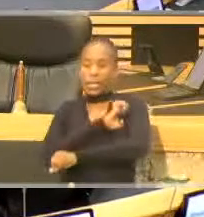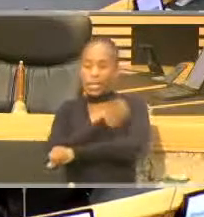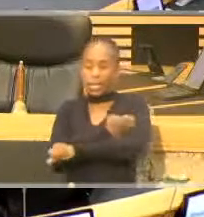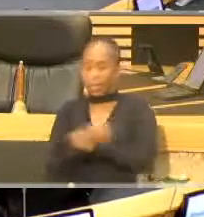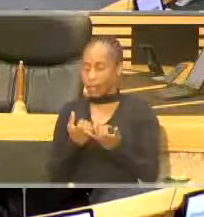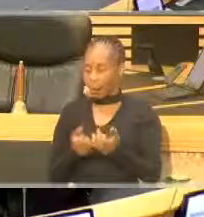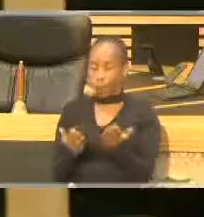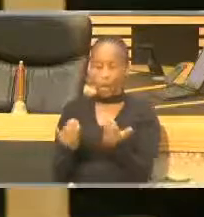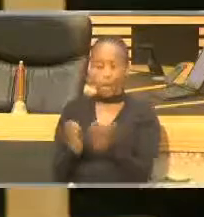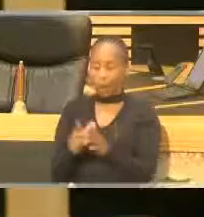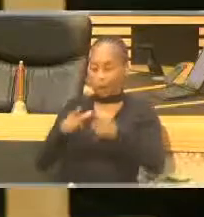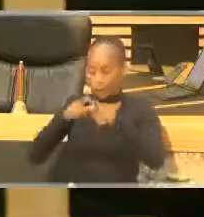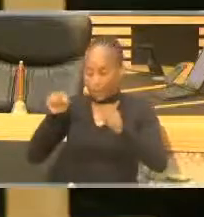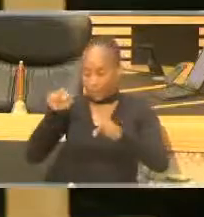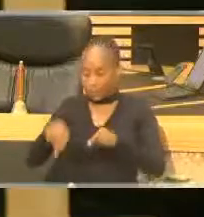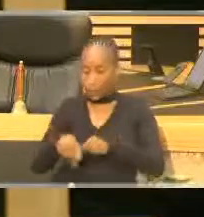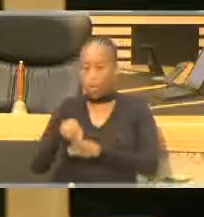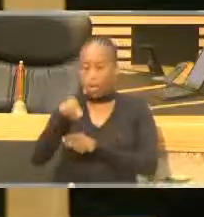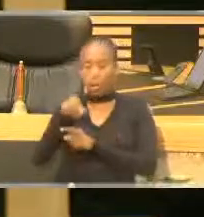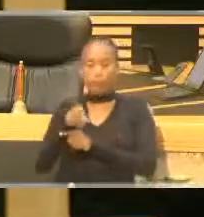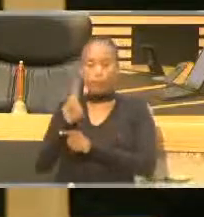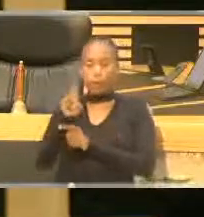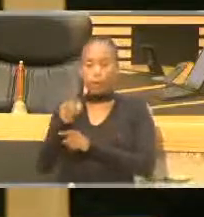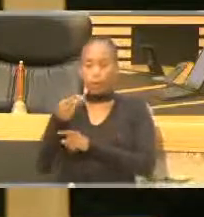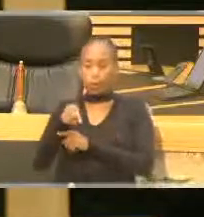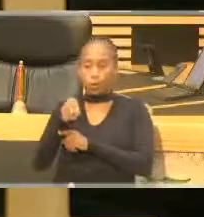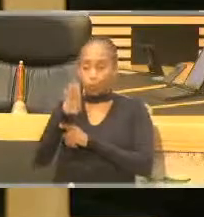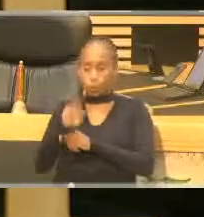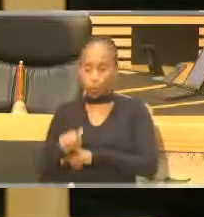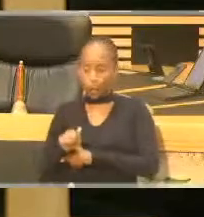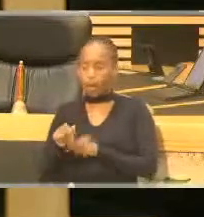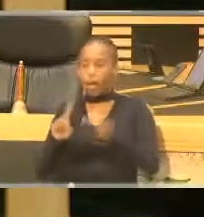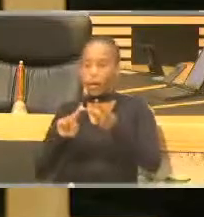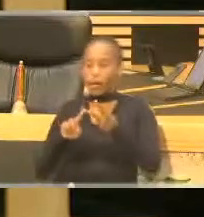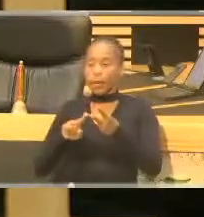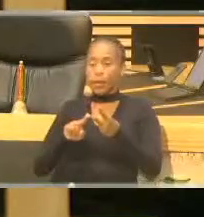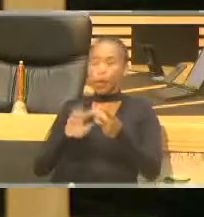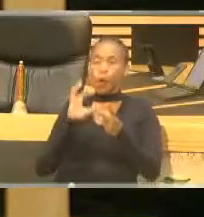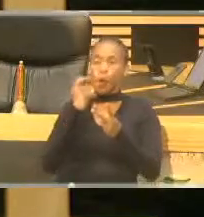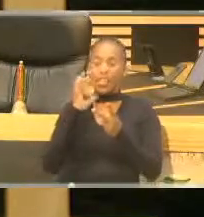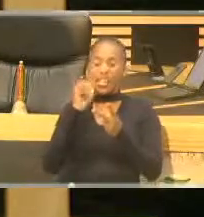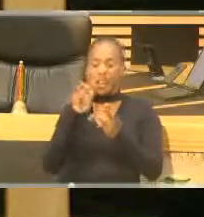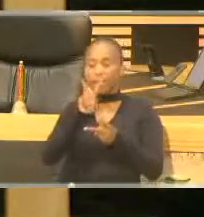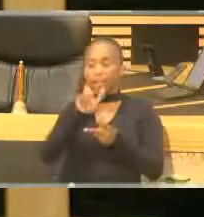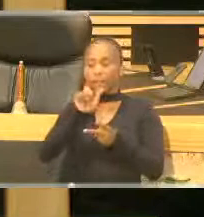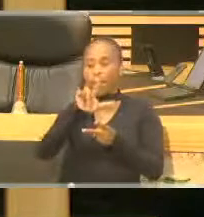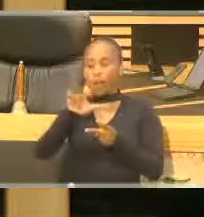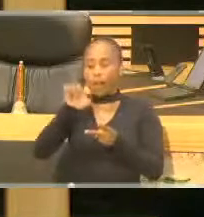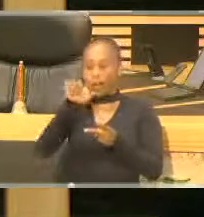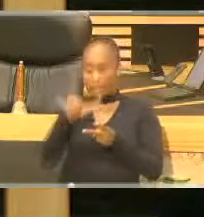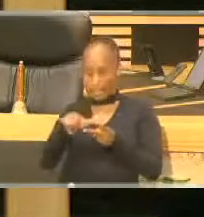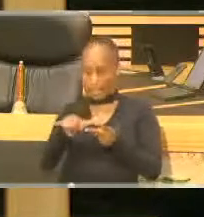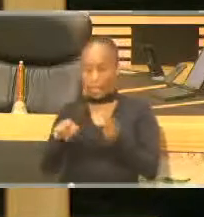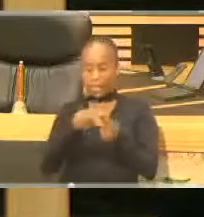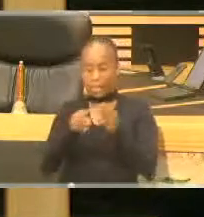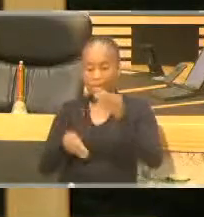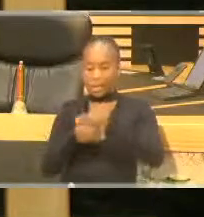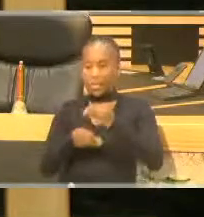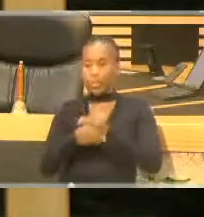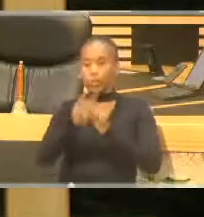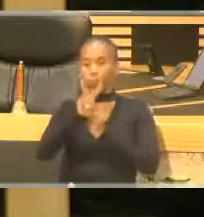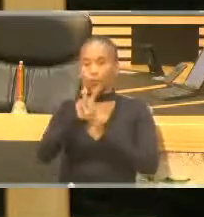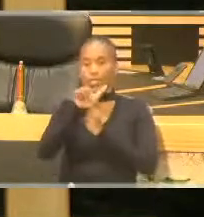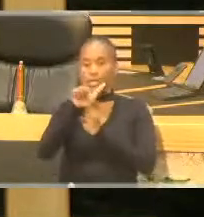completion of the Nguba and Golden Valley wind farms, which added 260 megawatts of